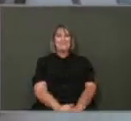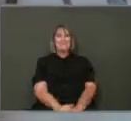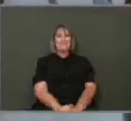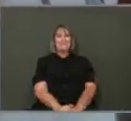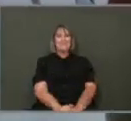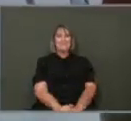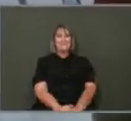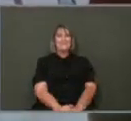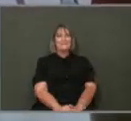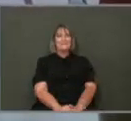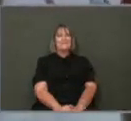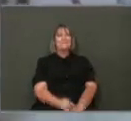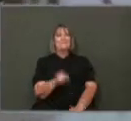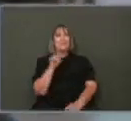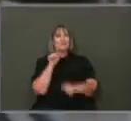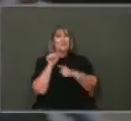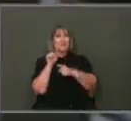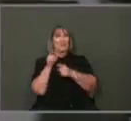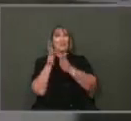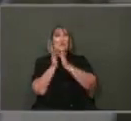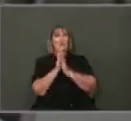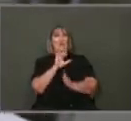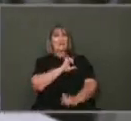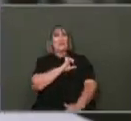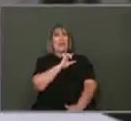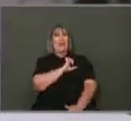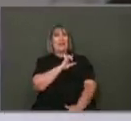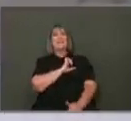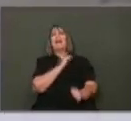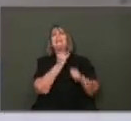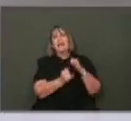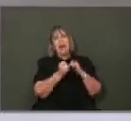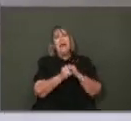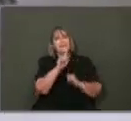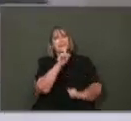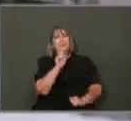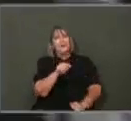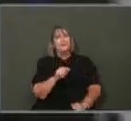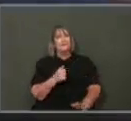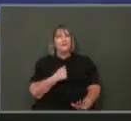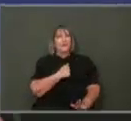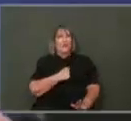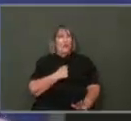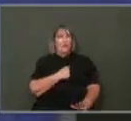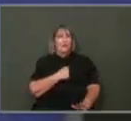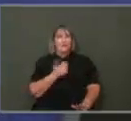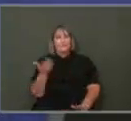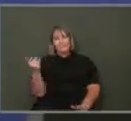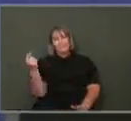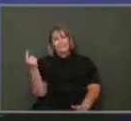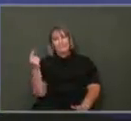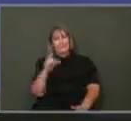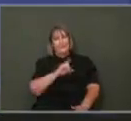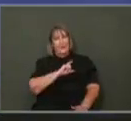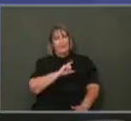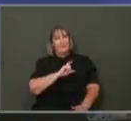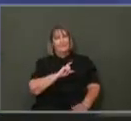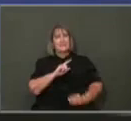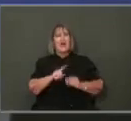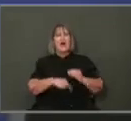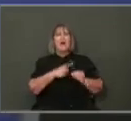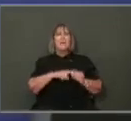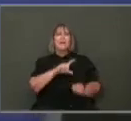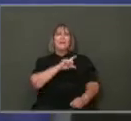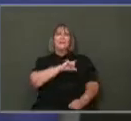Oh, she had a question for Chief McManus. We've got to let her go. She could be the last one. Sorry. Come up here, Chief. Just regarding the officer